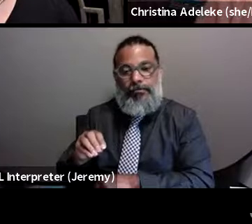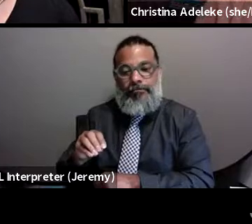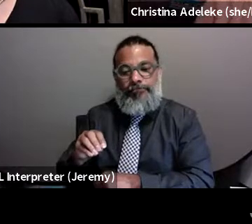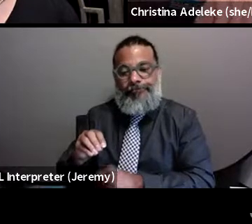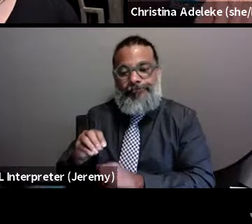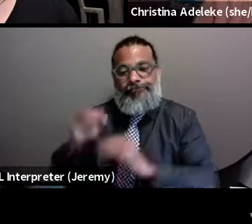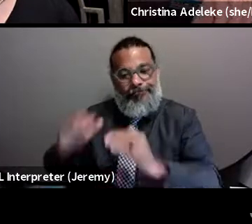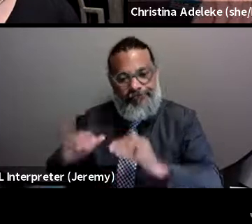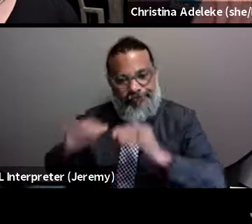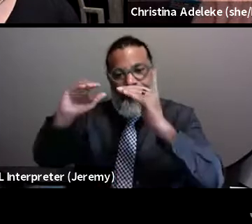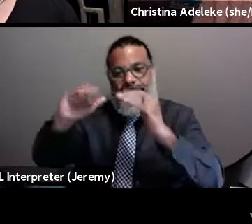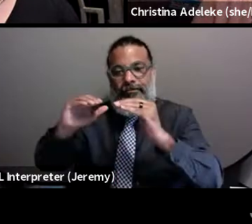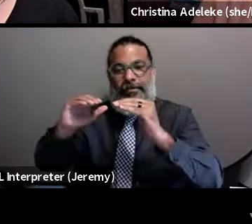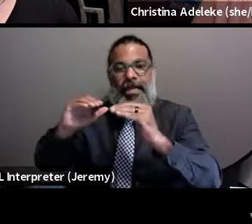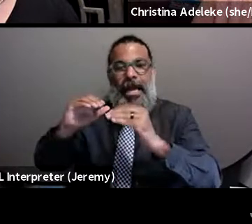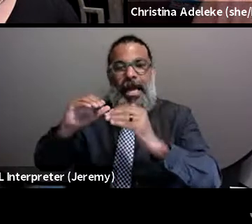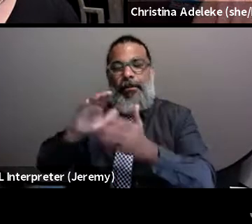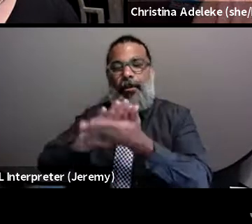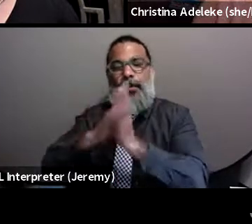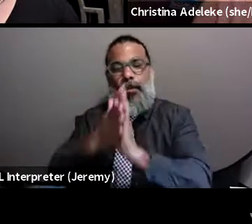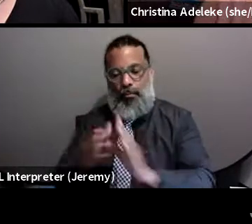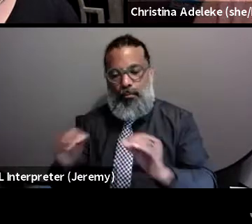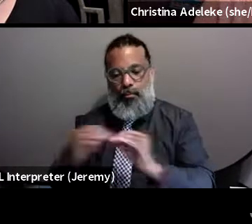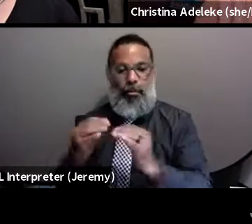modernize the health systems for them.